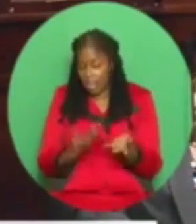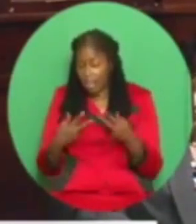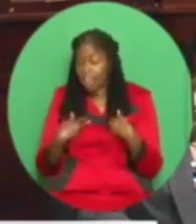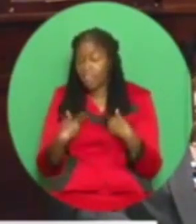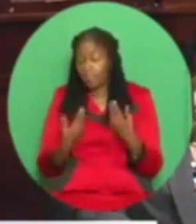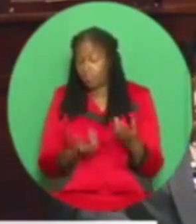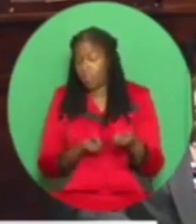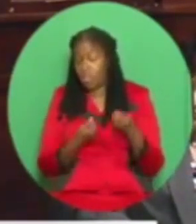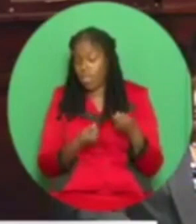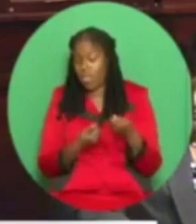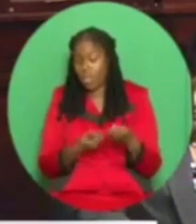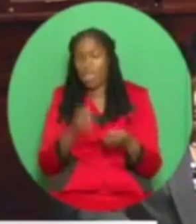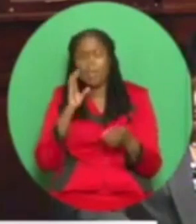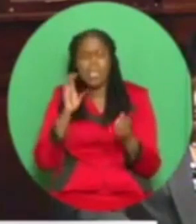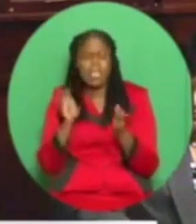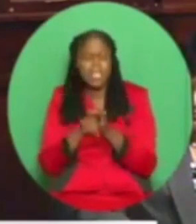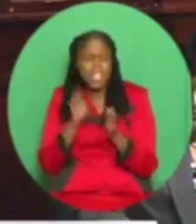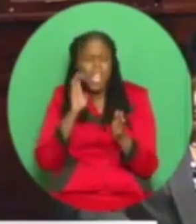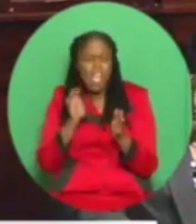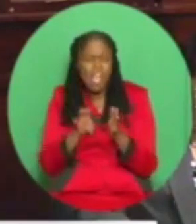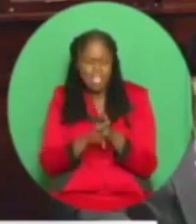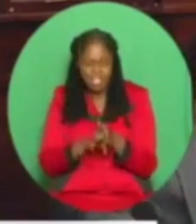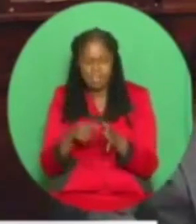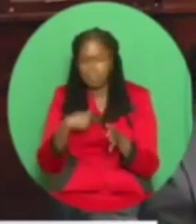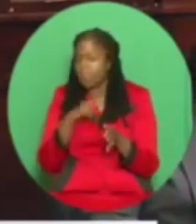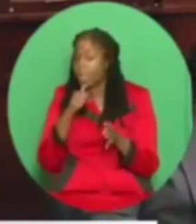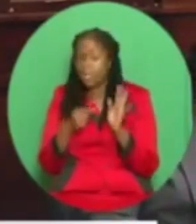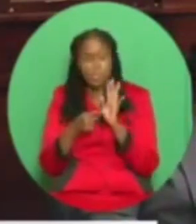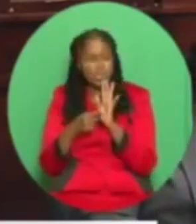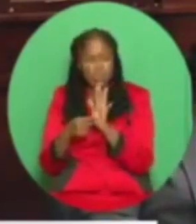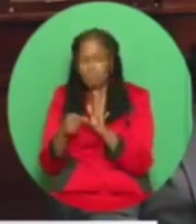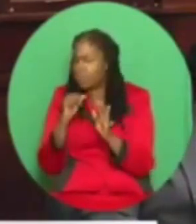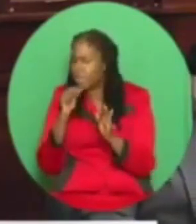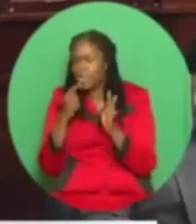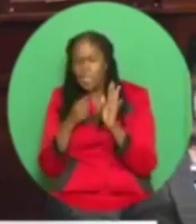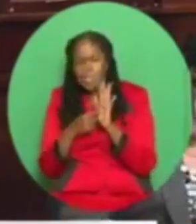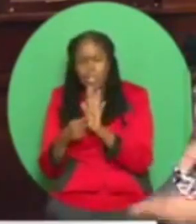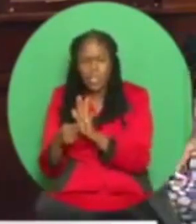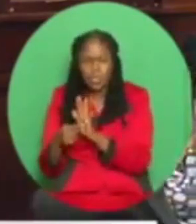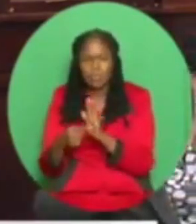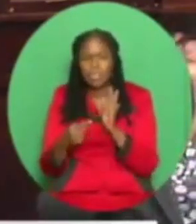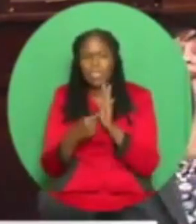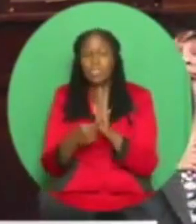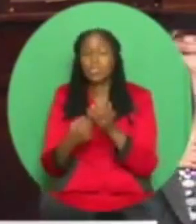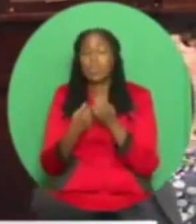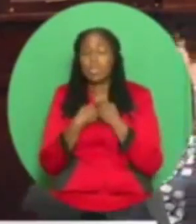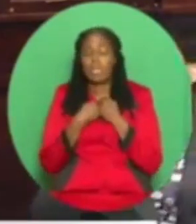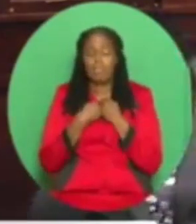I have in my hand pictures, Madam Speaker, which I will not show. Madam Speaker, I'm showing myself.